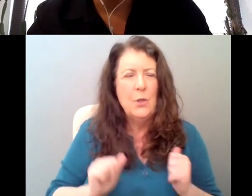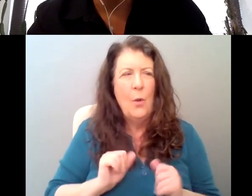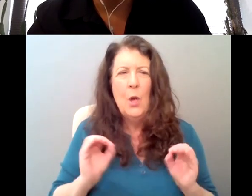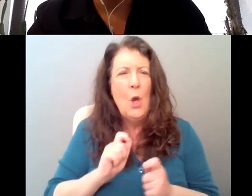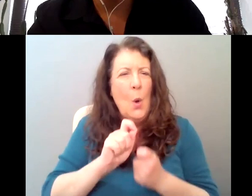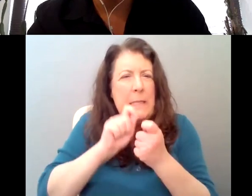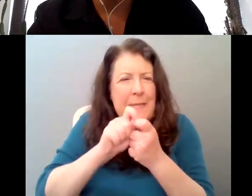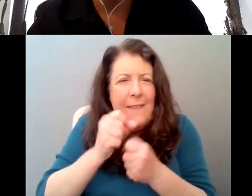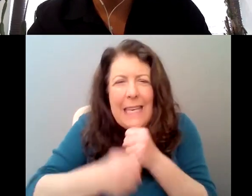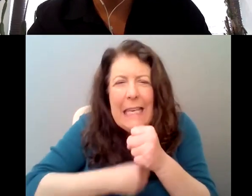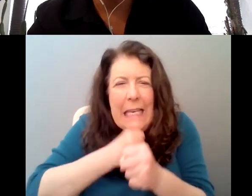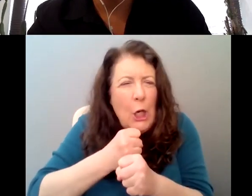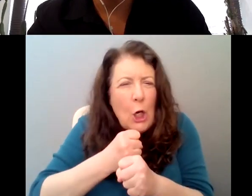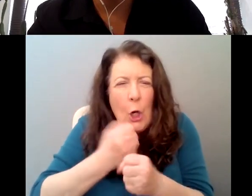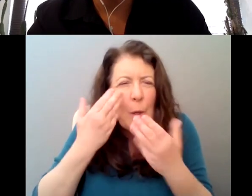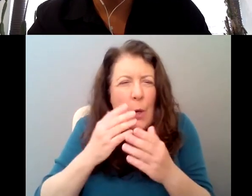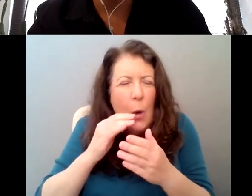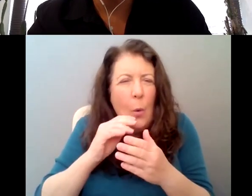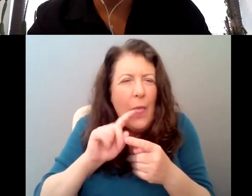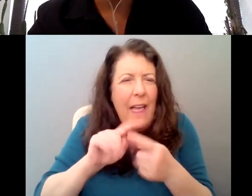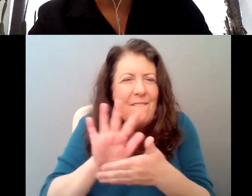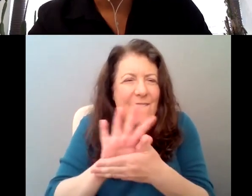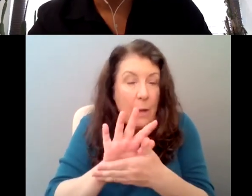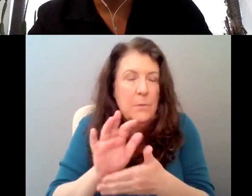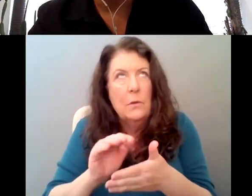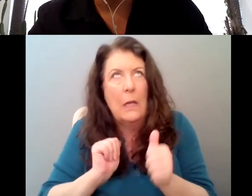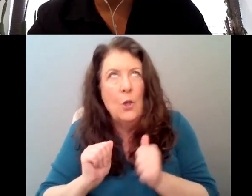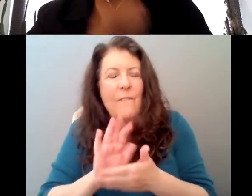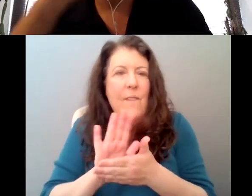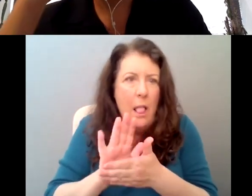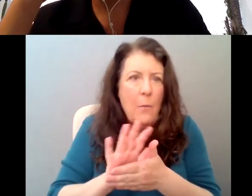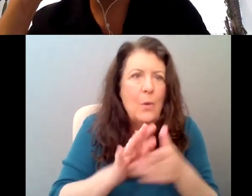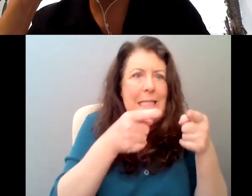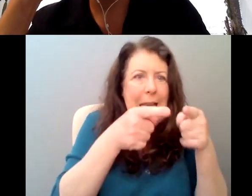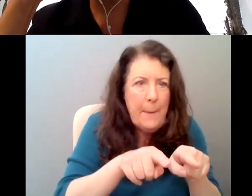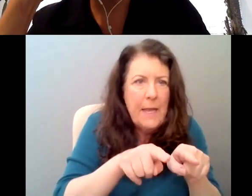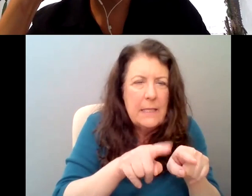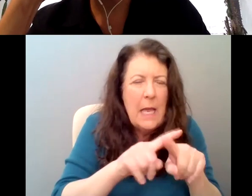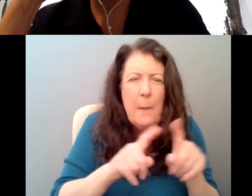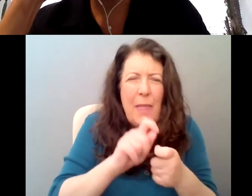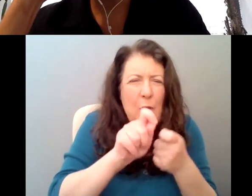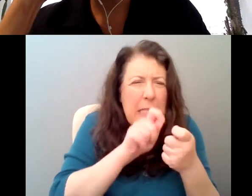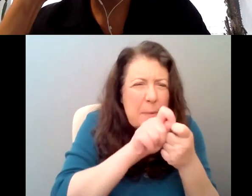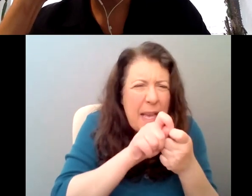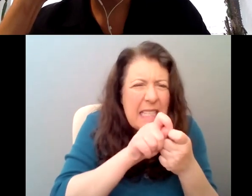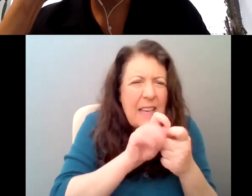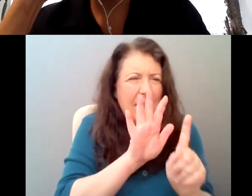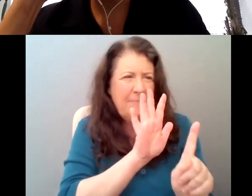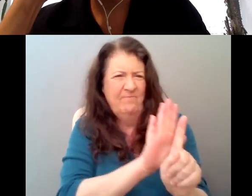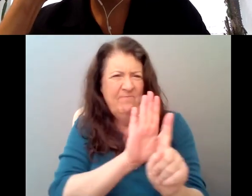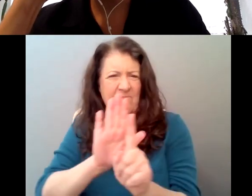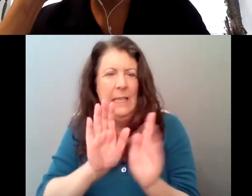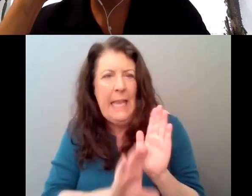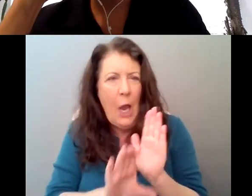um, show is taking place or sorry, when that film is taking place, but there's such a specificity to the characters. And there's this, um,